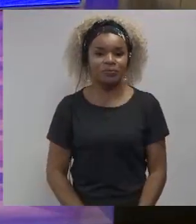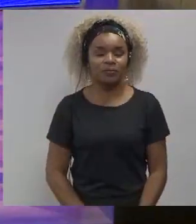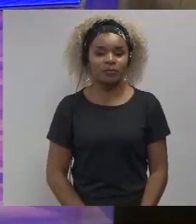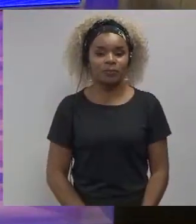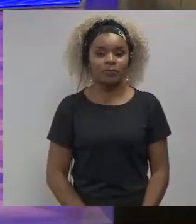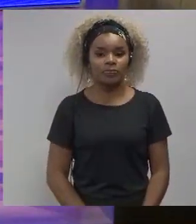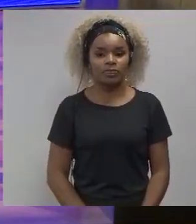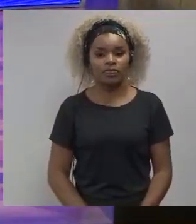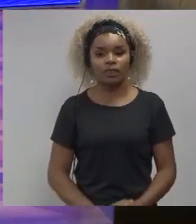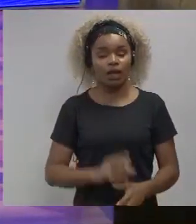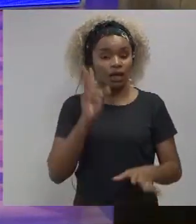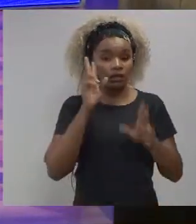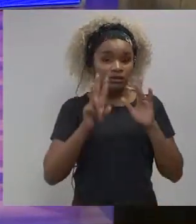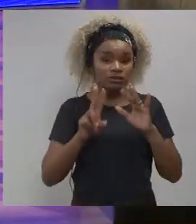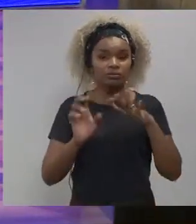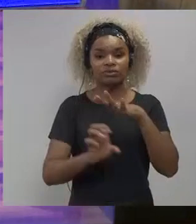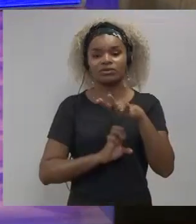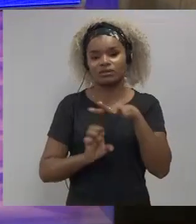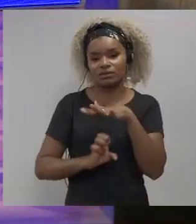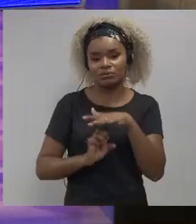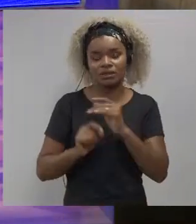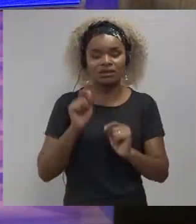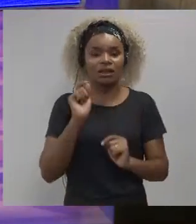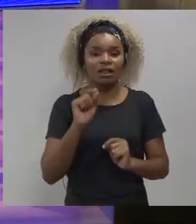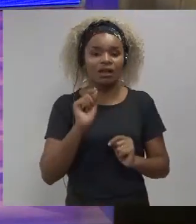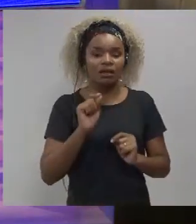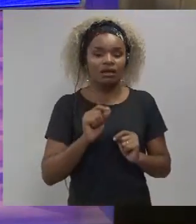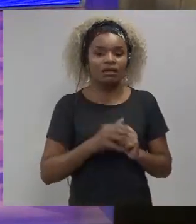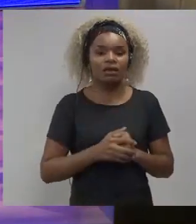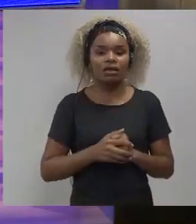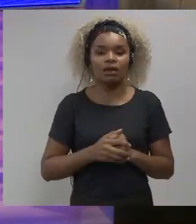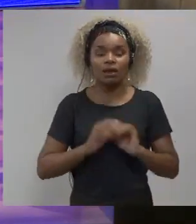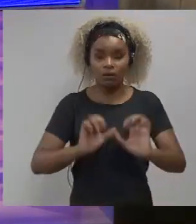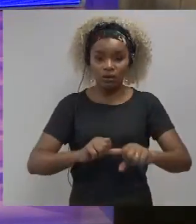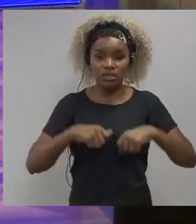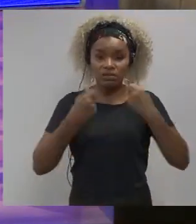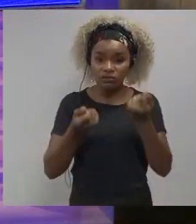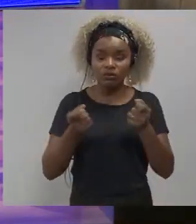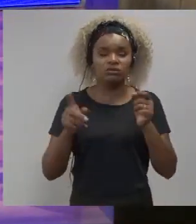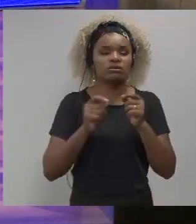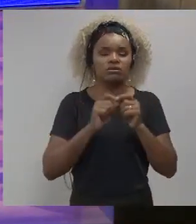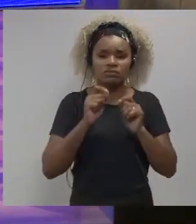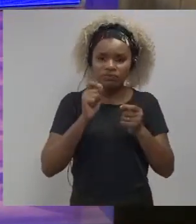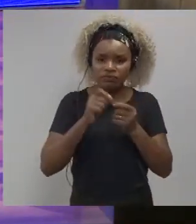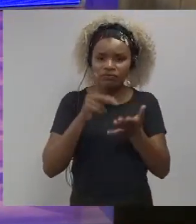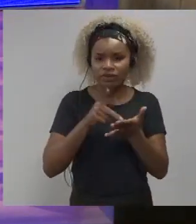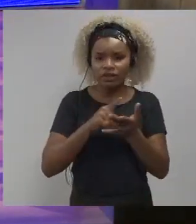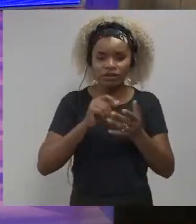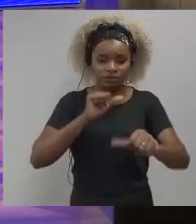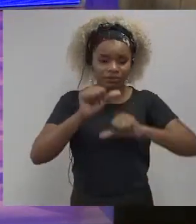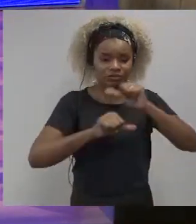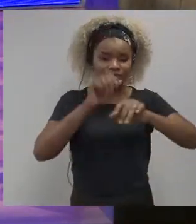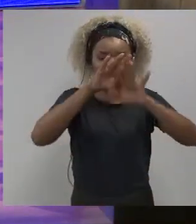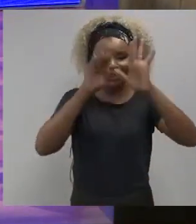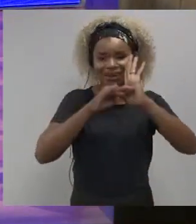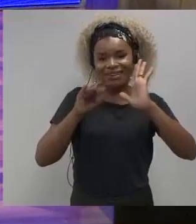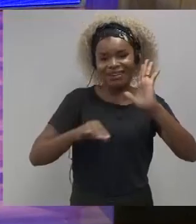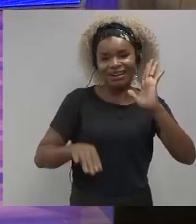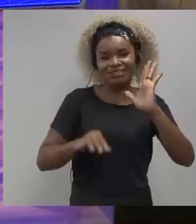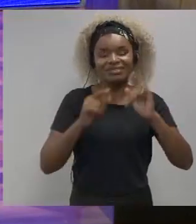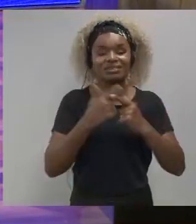companies uh an active effort to try and reverse hierarchy because it is so